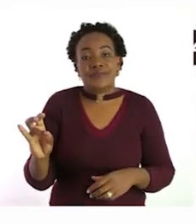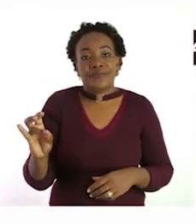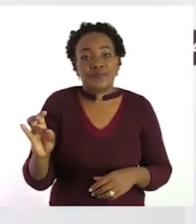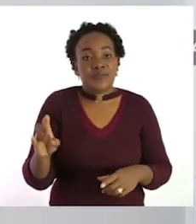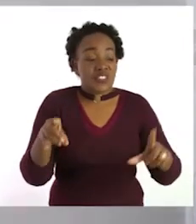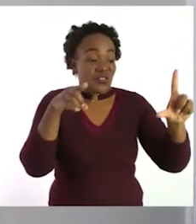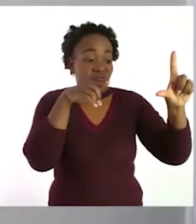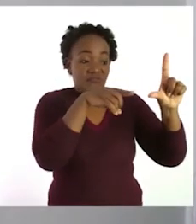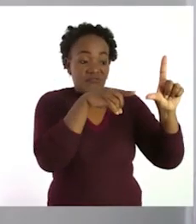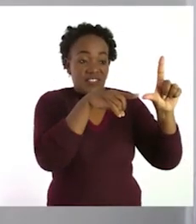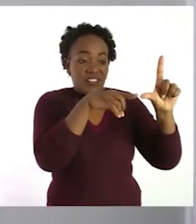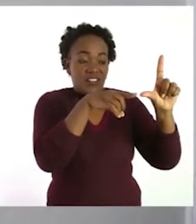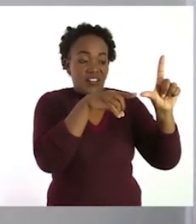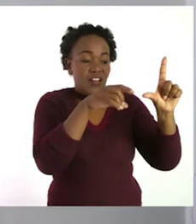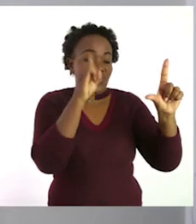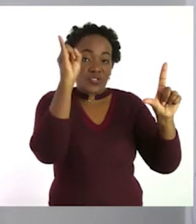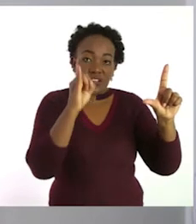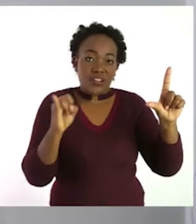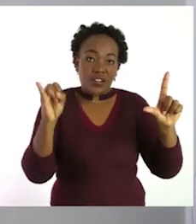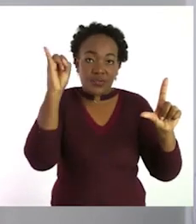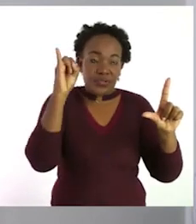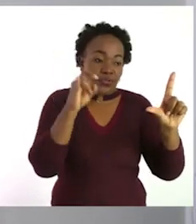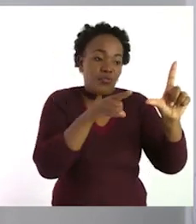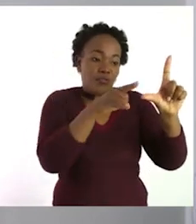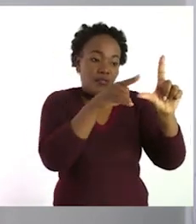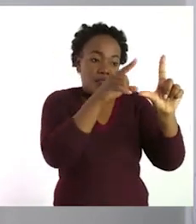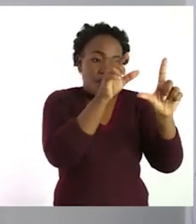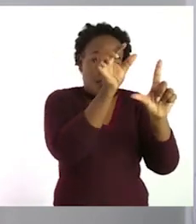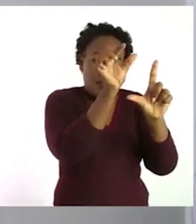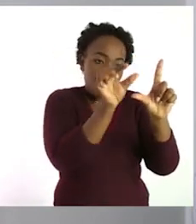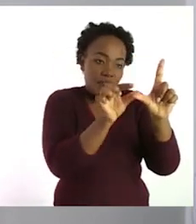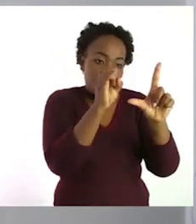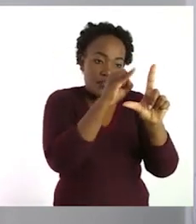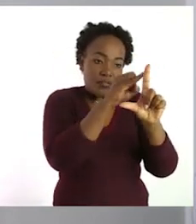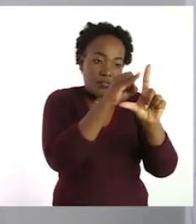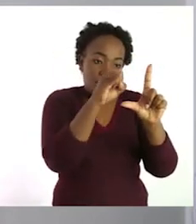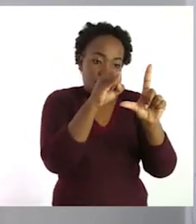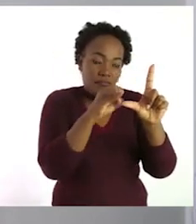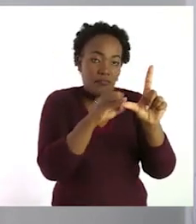here. We draw our bar.